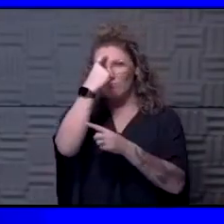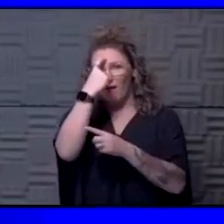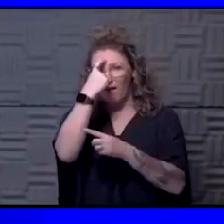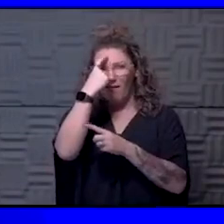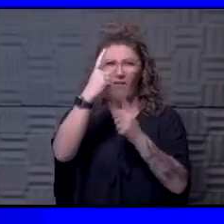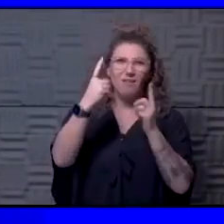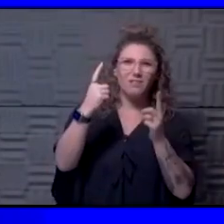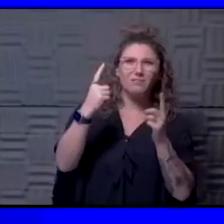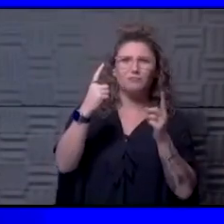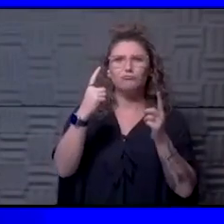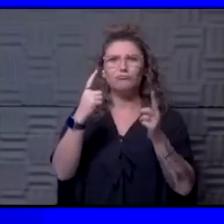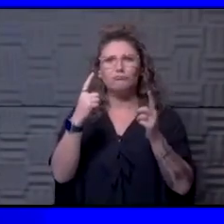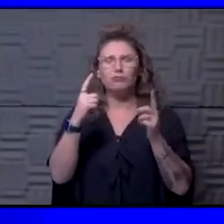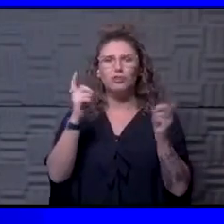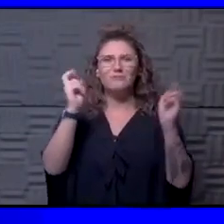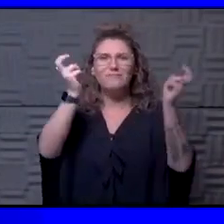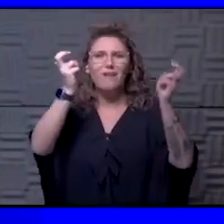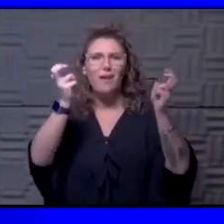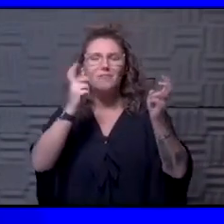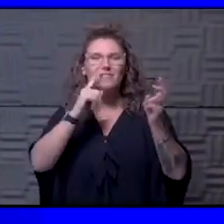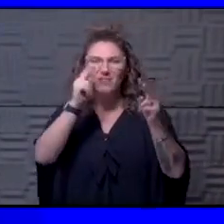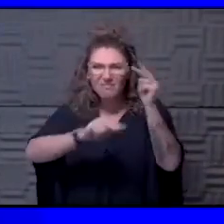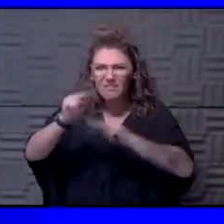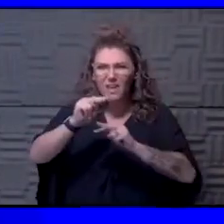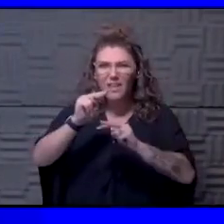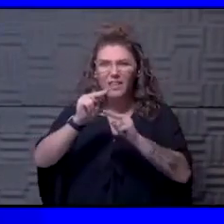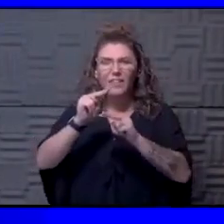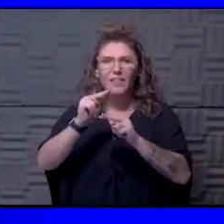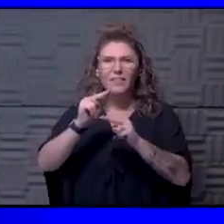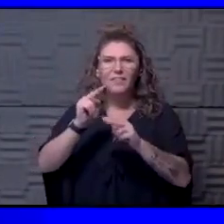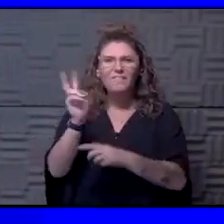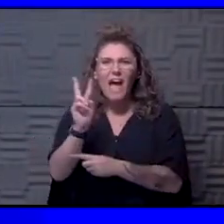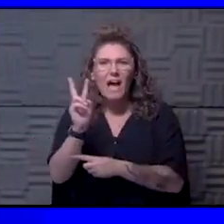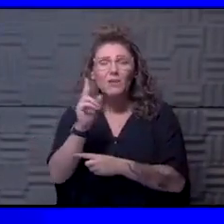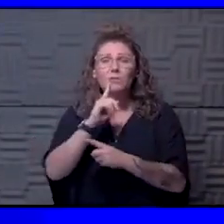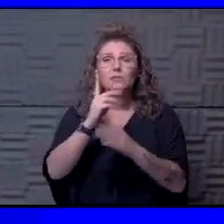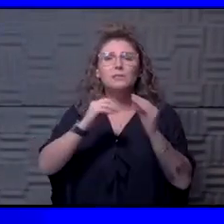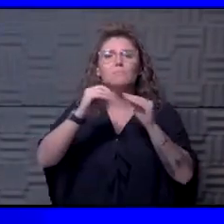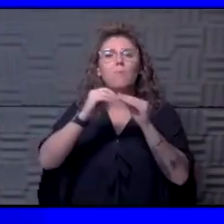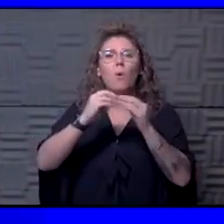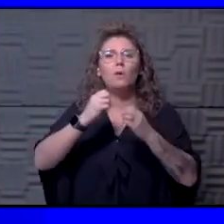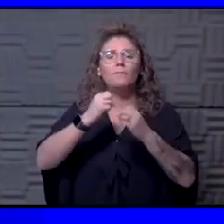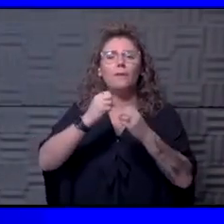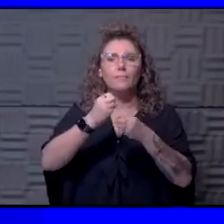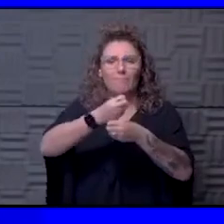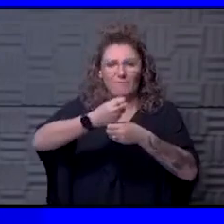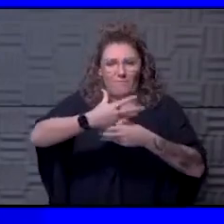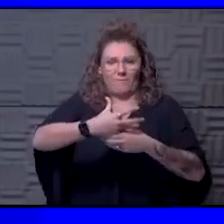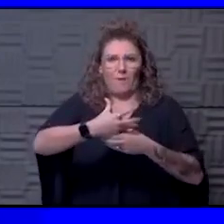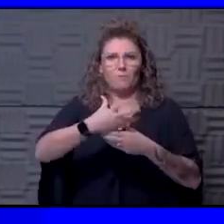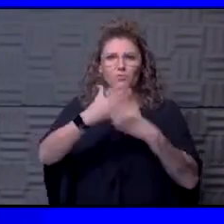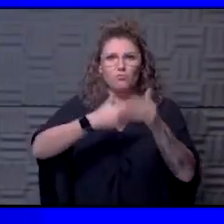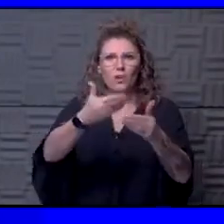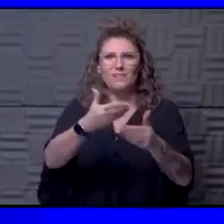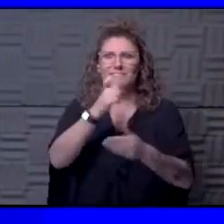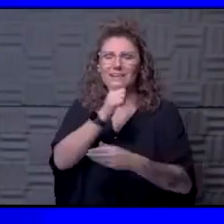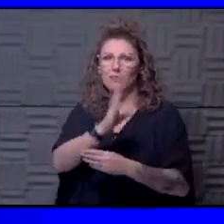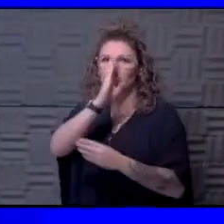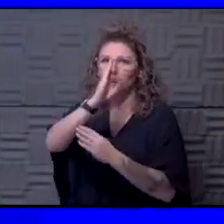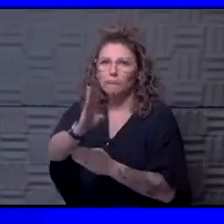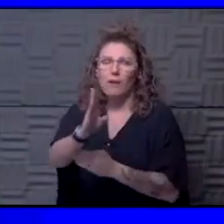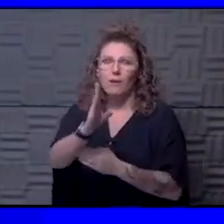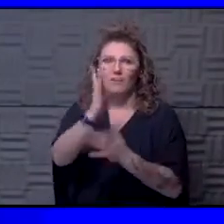in with COVID. You know, they've looked for the virus there. It's suspected that it's more of that inflammatory process rather than direct viral